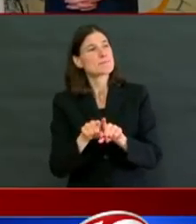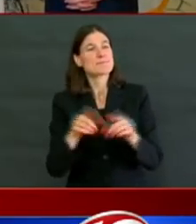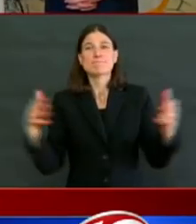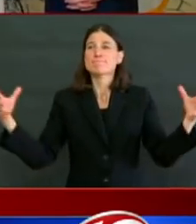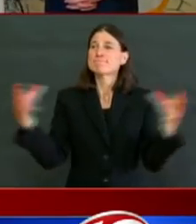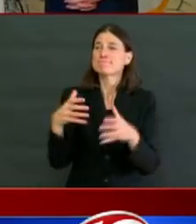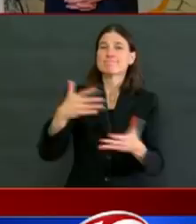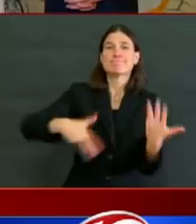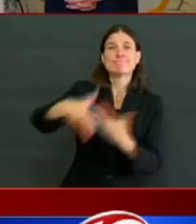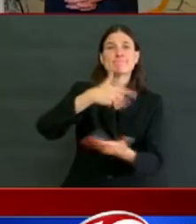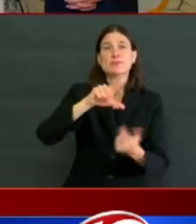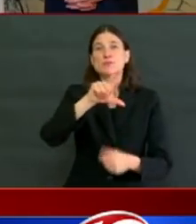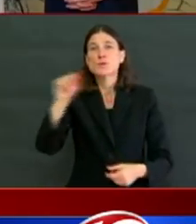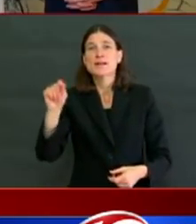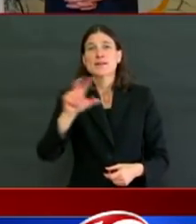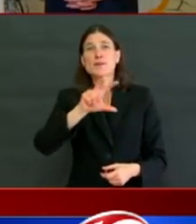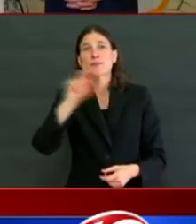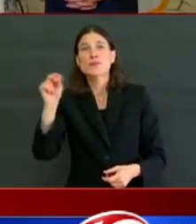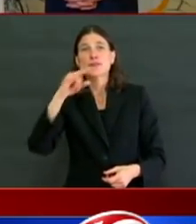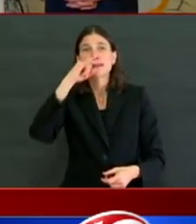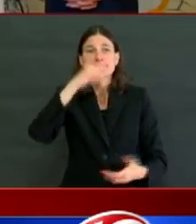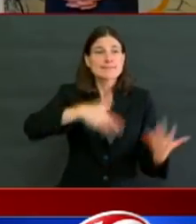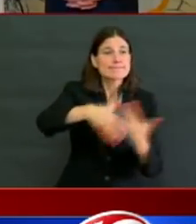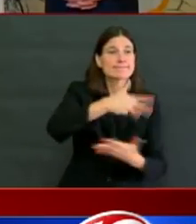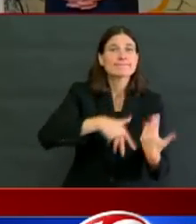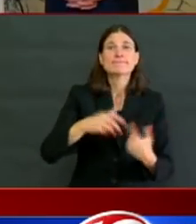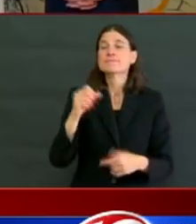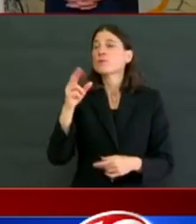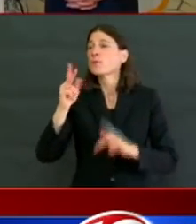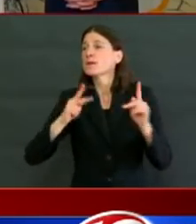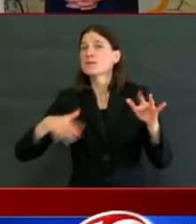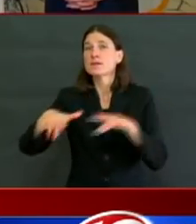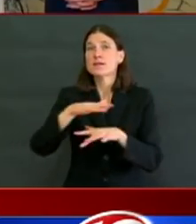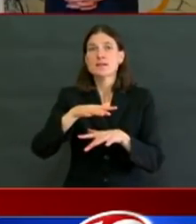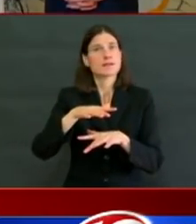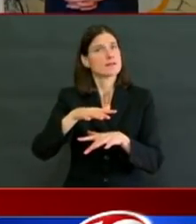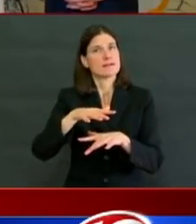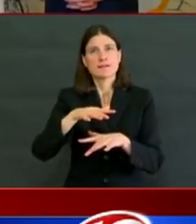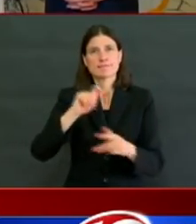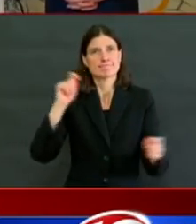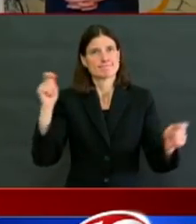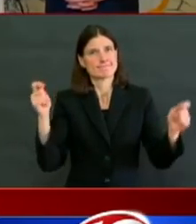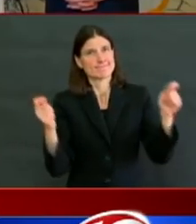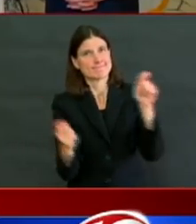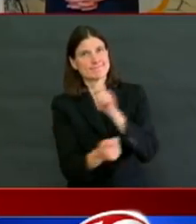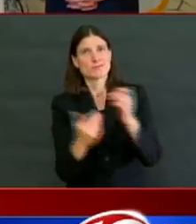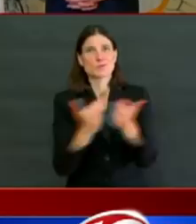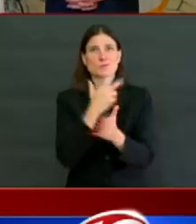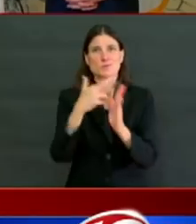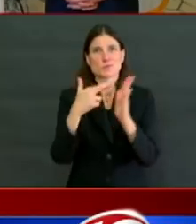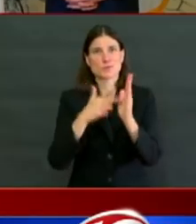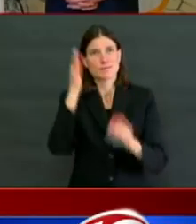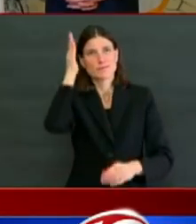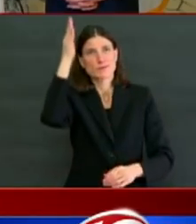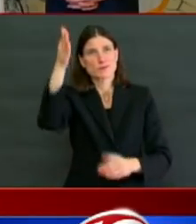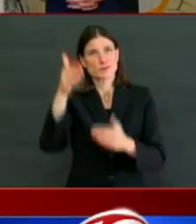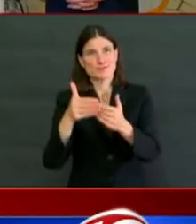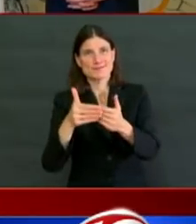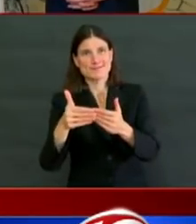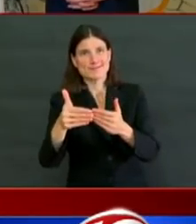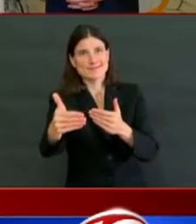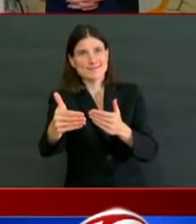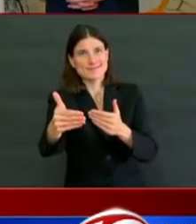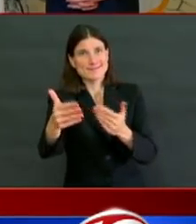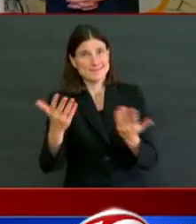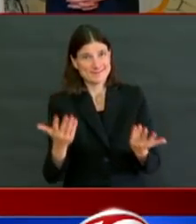constantly, especially in the instance of child care. Having fewer surfaces around for people to touch.